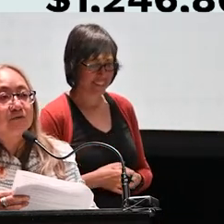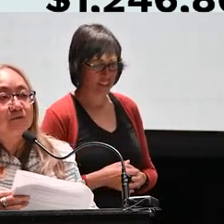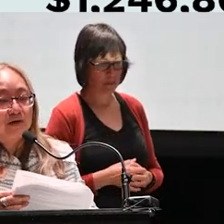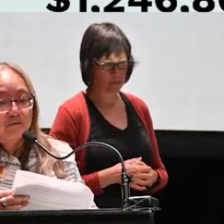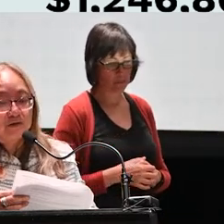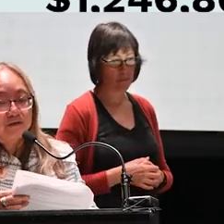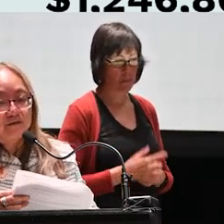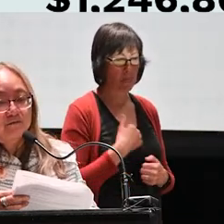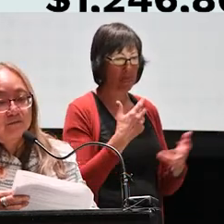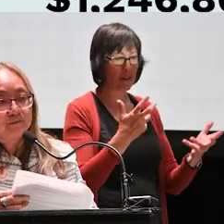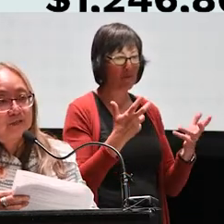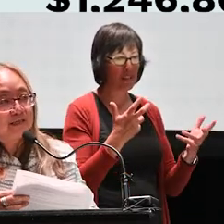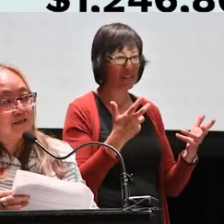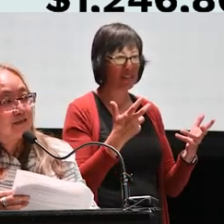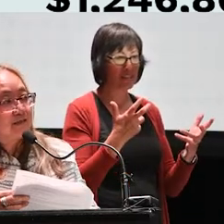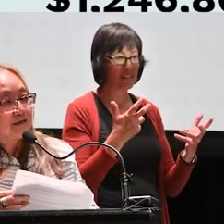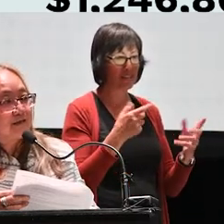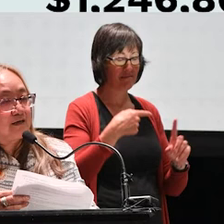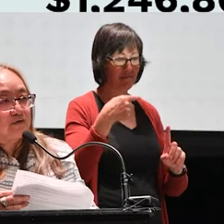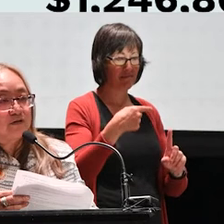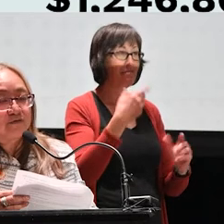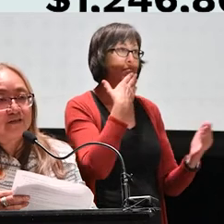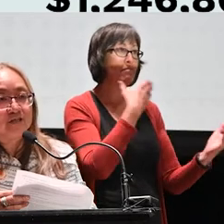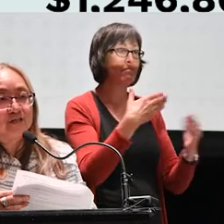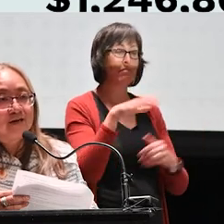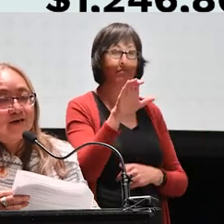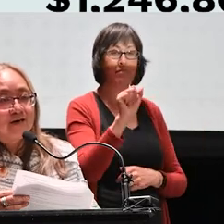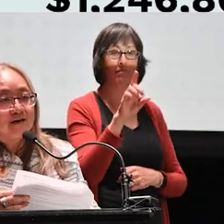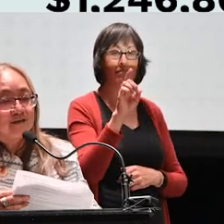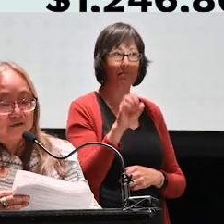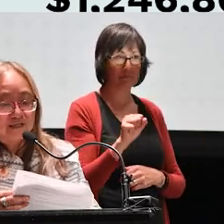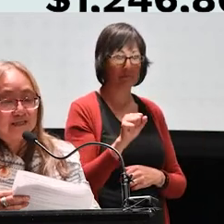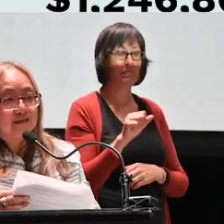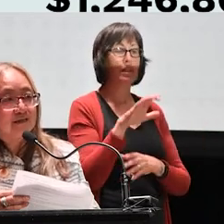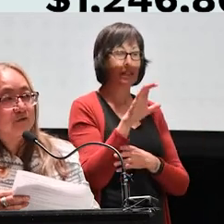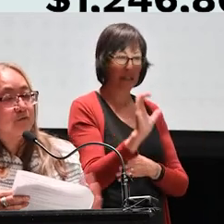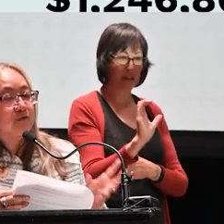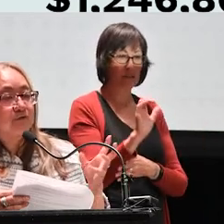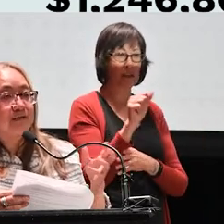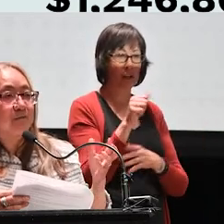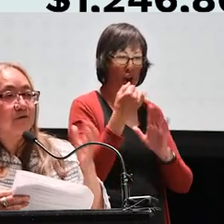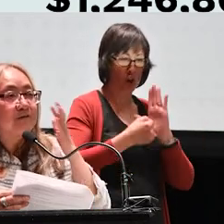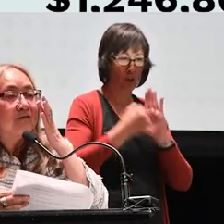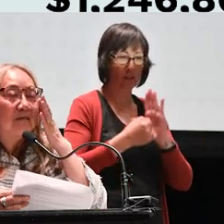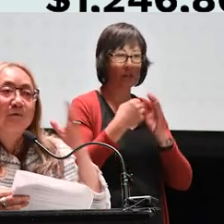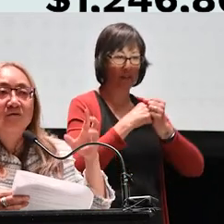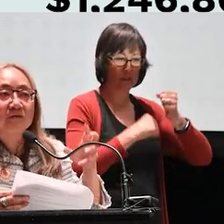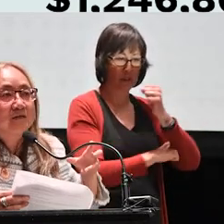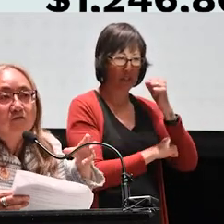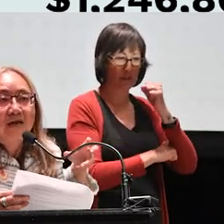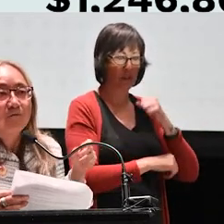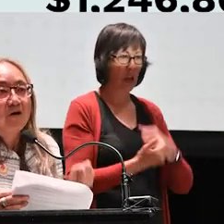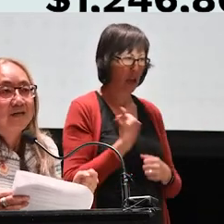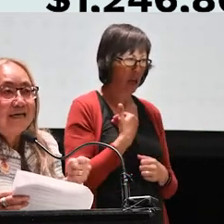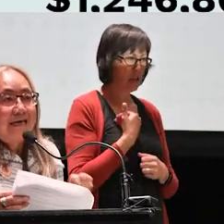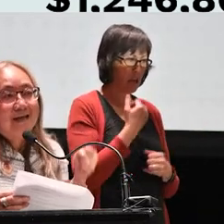So I wanted to particularly thank the Calgary Arts Foundation. This was an idea that was brewing for a number of years and then we sort of said,